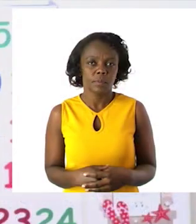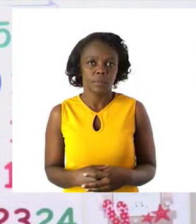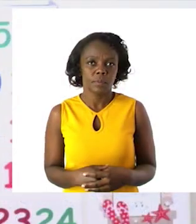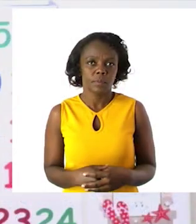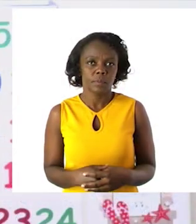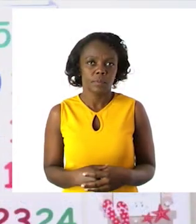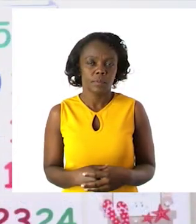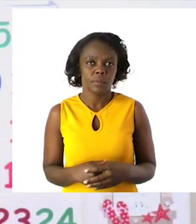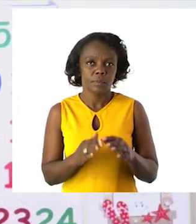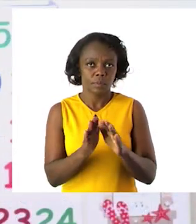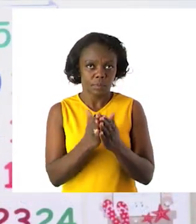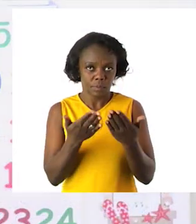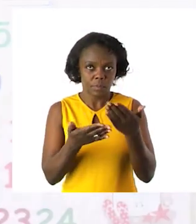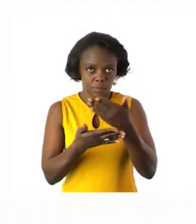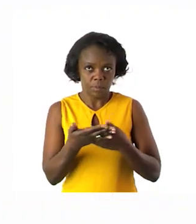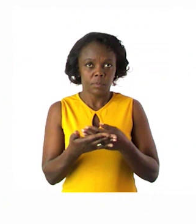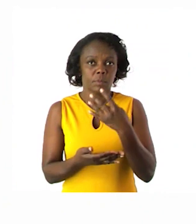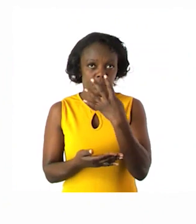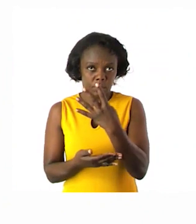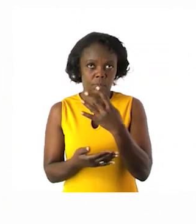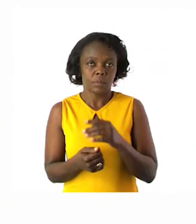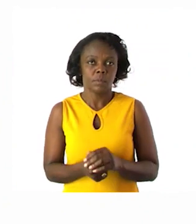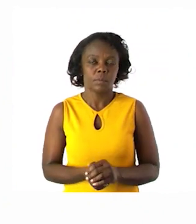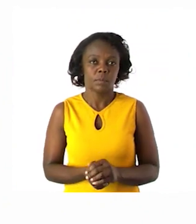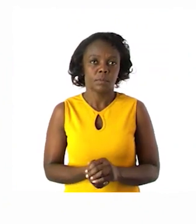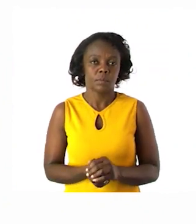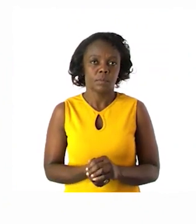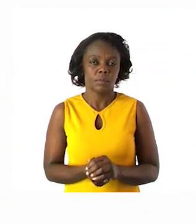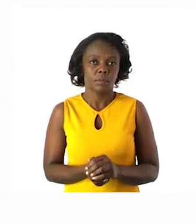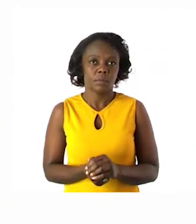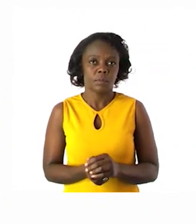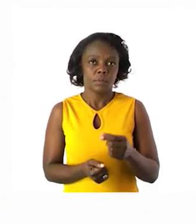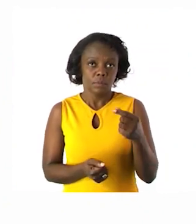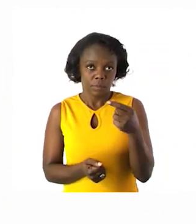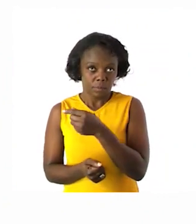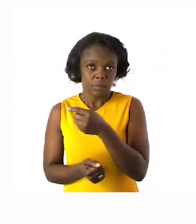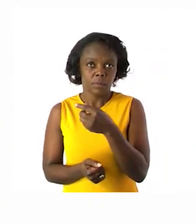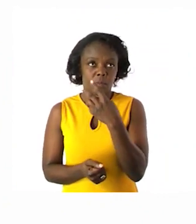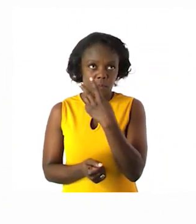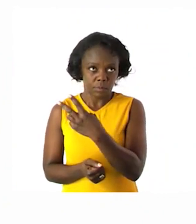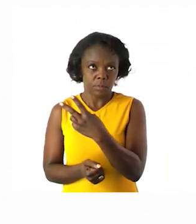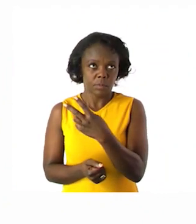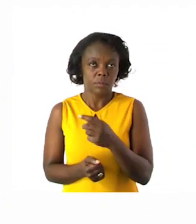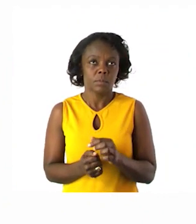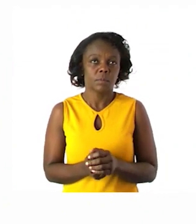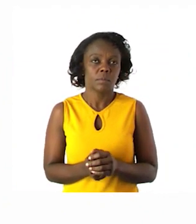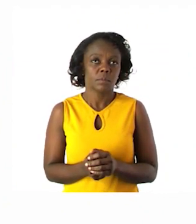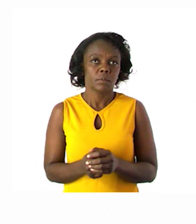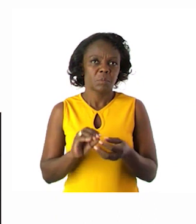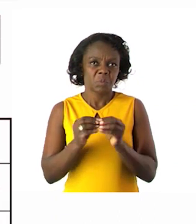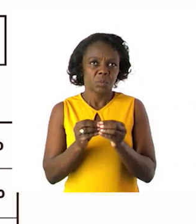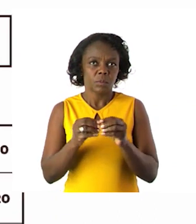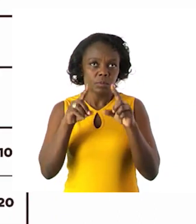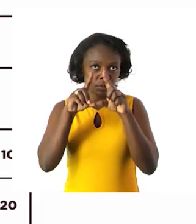Let's turn on to page 4. We are going to start with the grade 2s. There is a number chart up